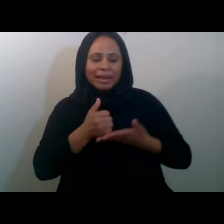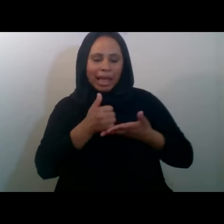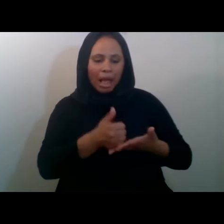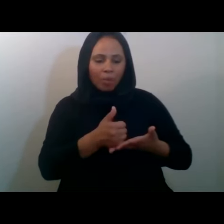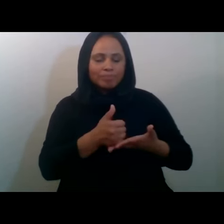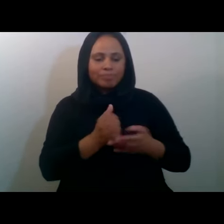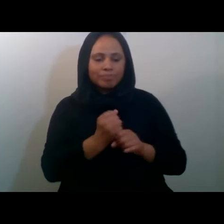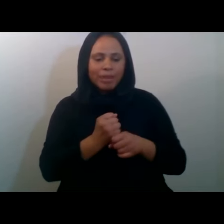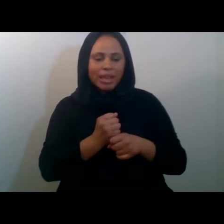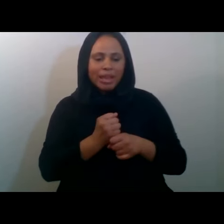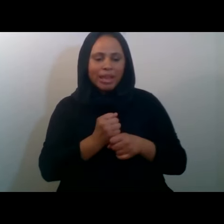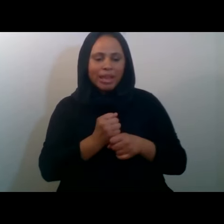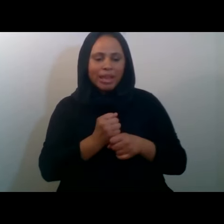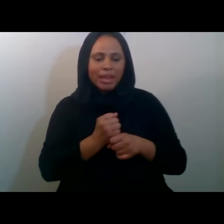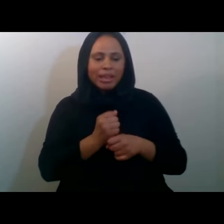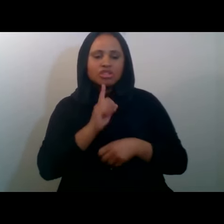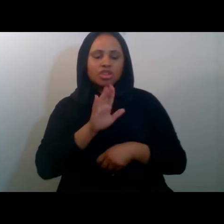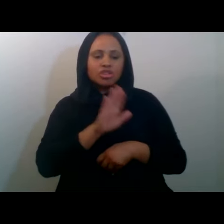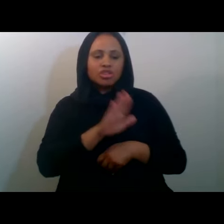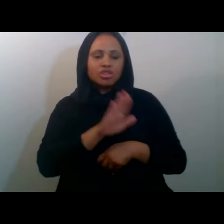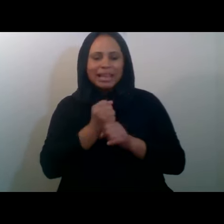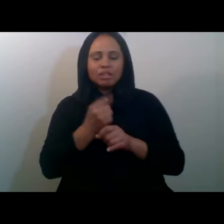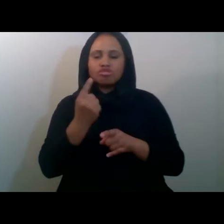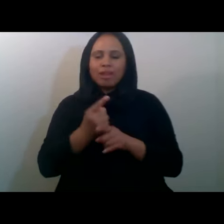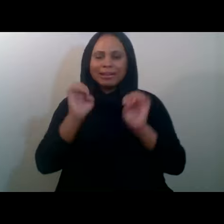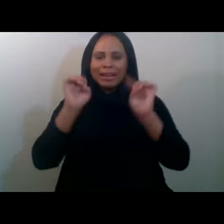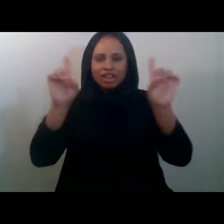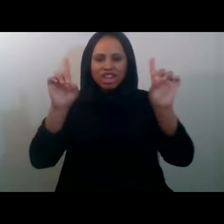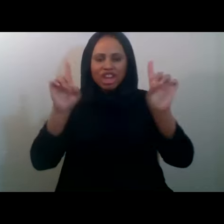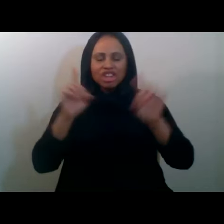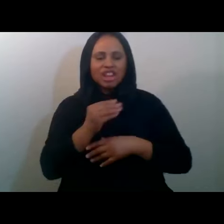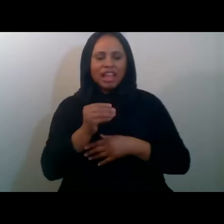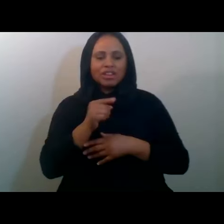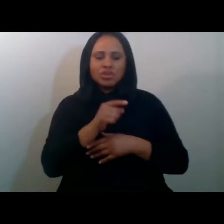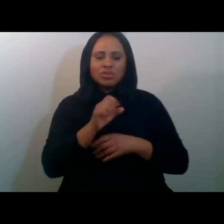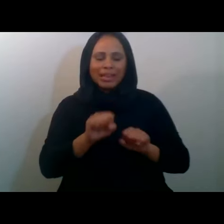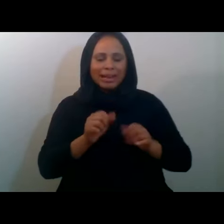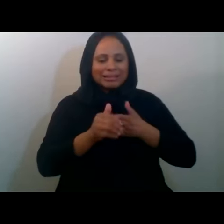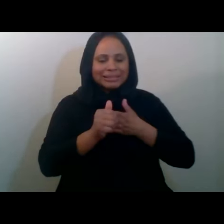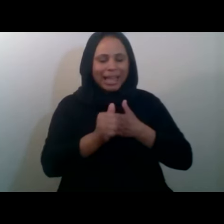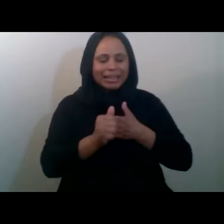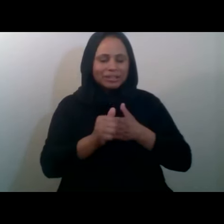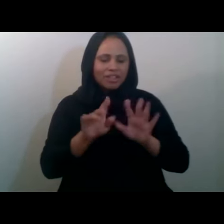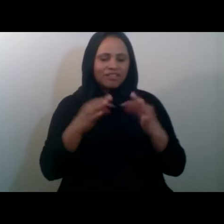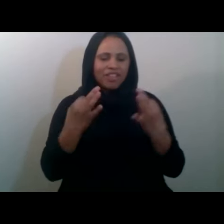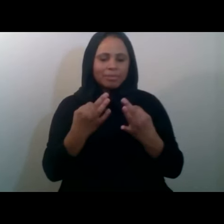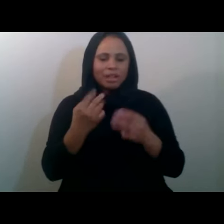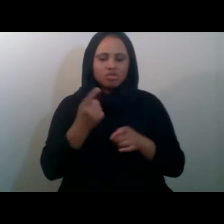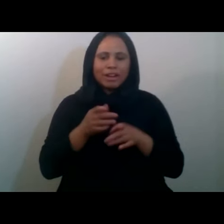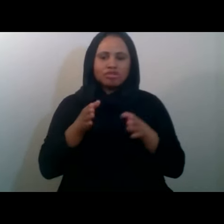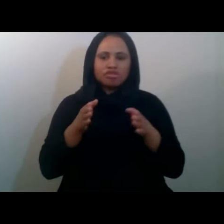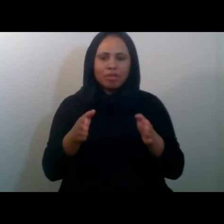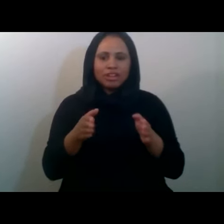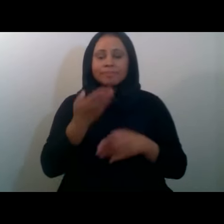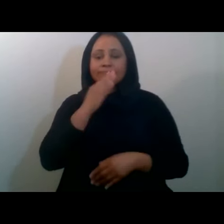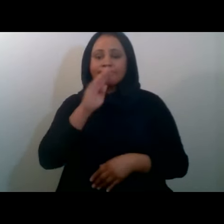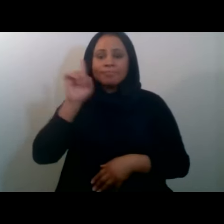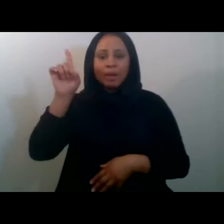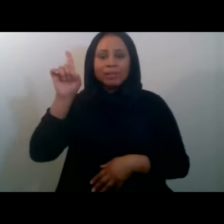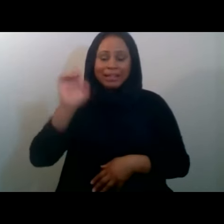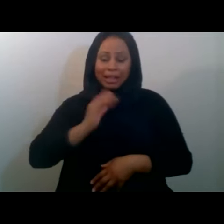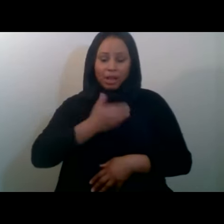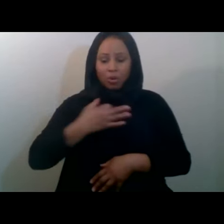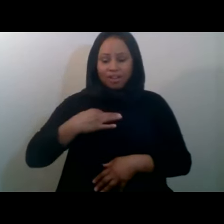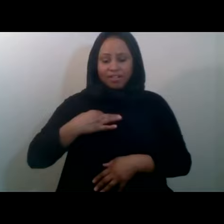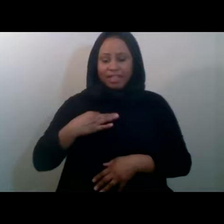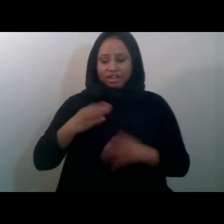get the right education and you are able to guide your family in the right direction. And alhamdulillah, our volunteers, some of